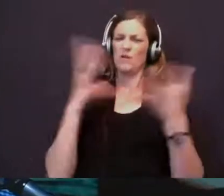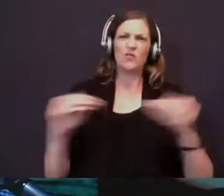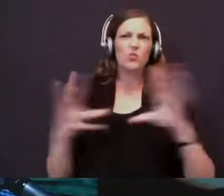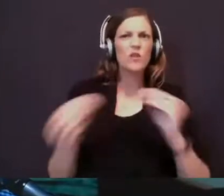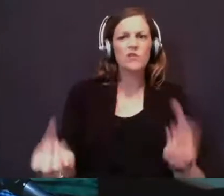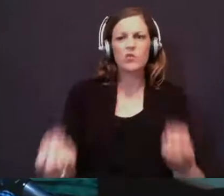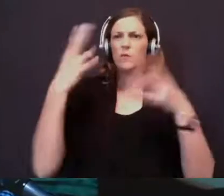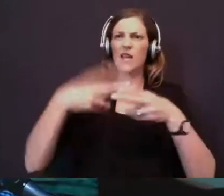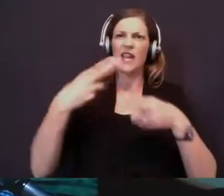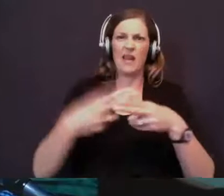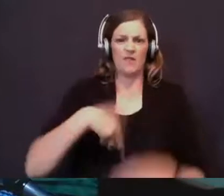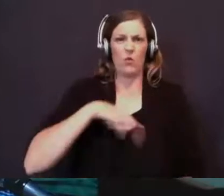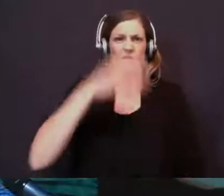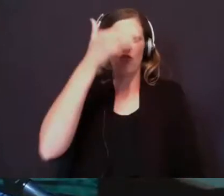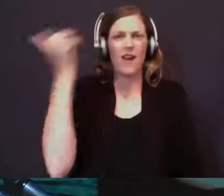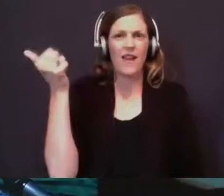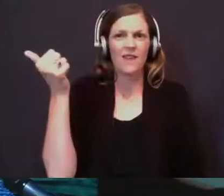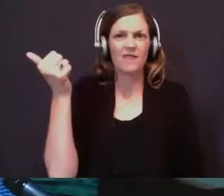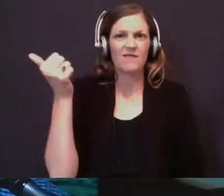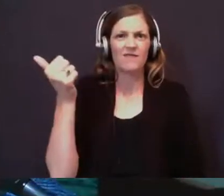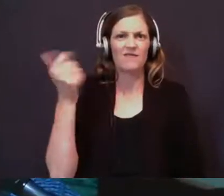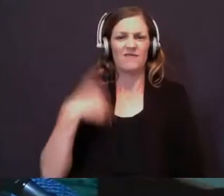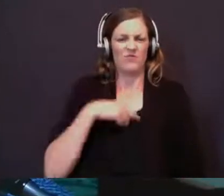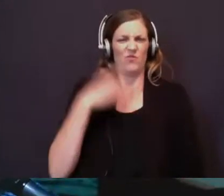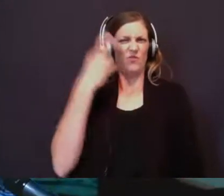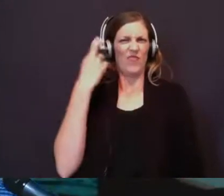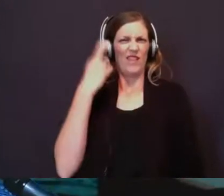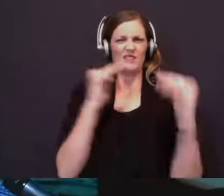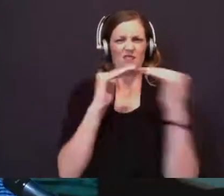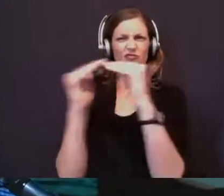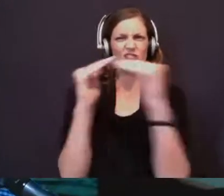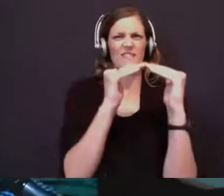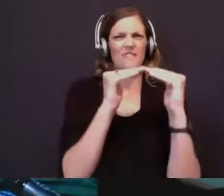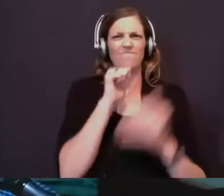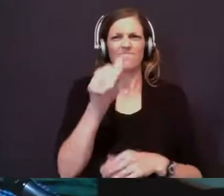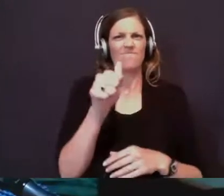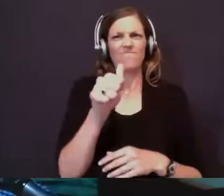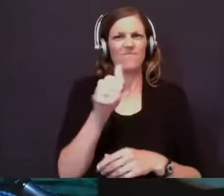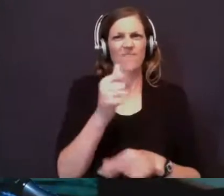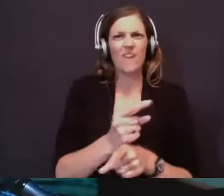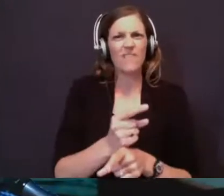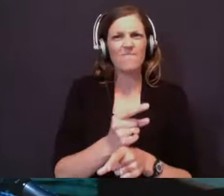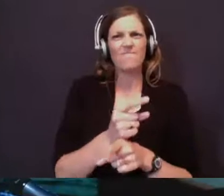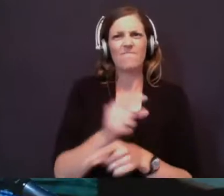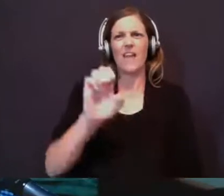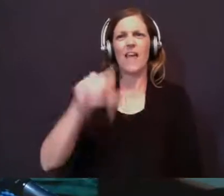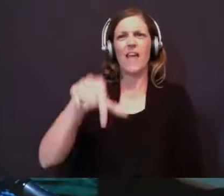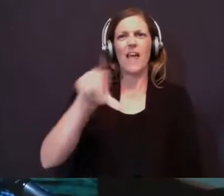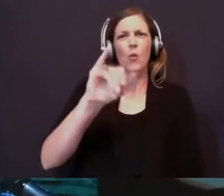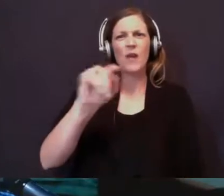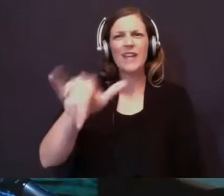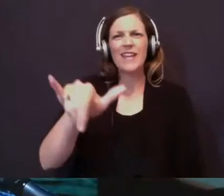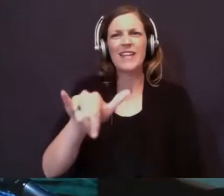forgotten when we, where we quickly realized that justice isn't always upheld and that equity still hasn't moved beyond an